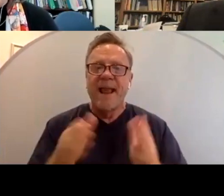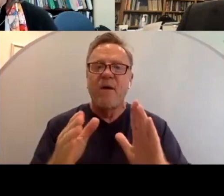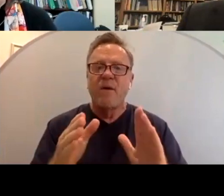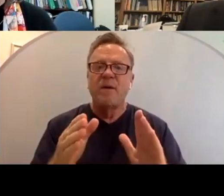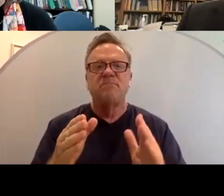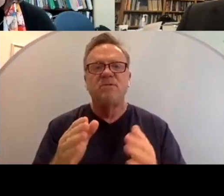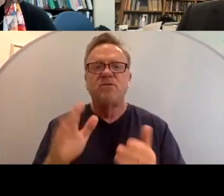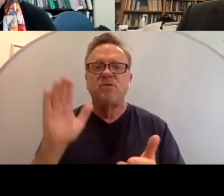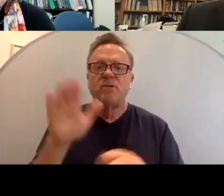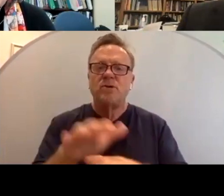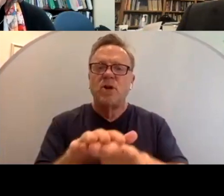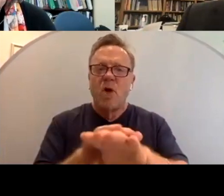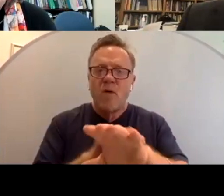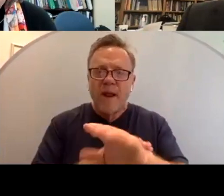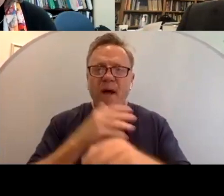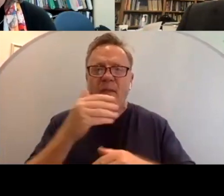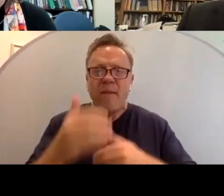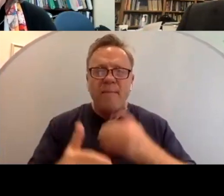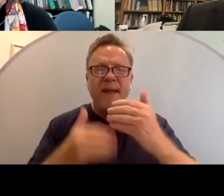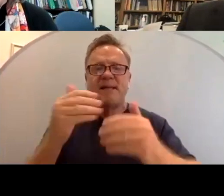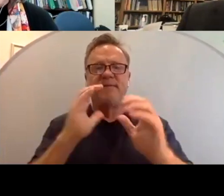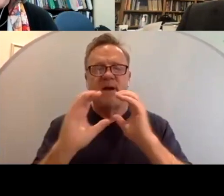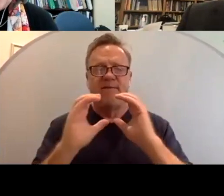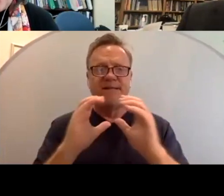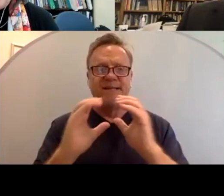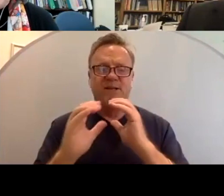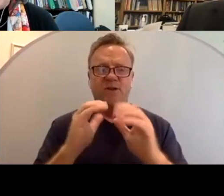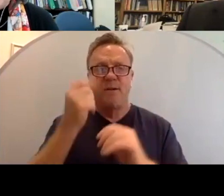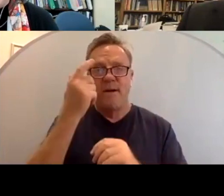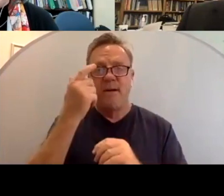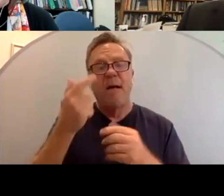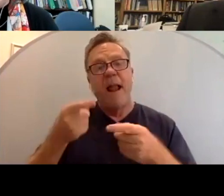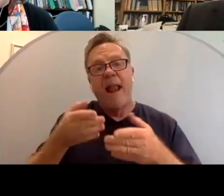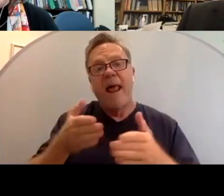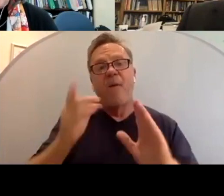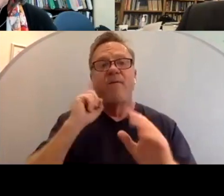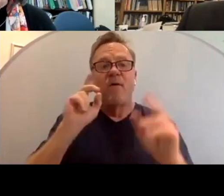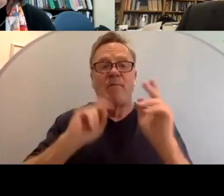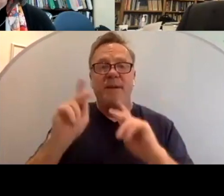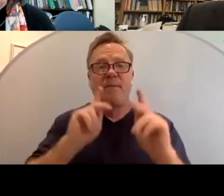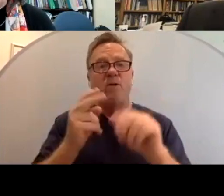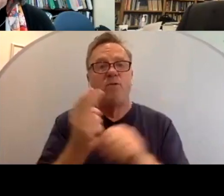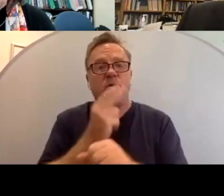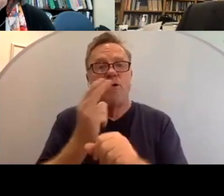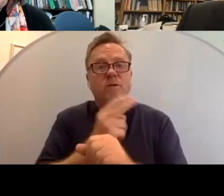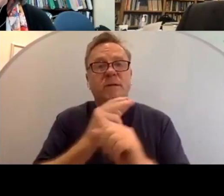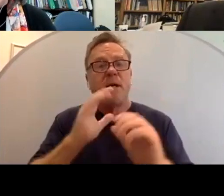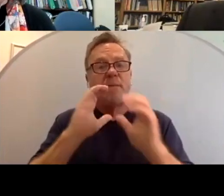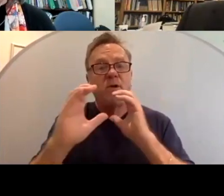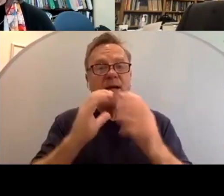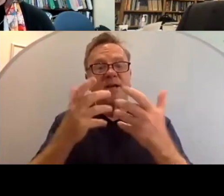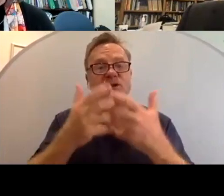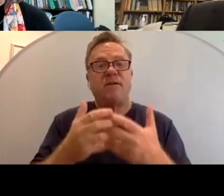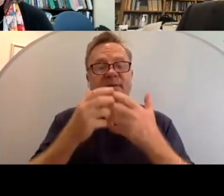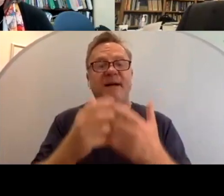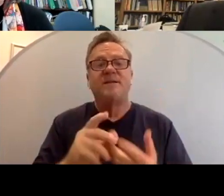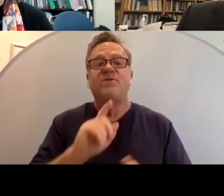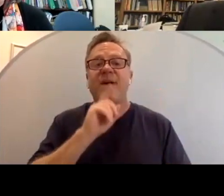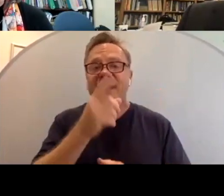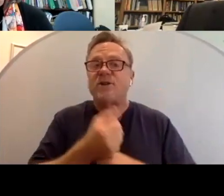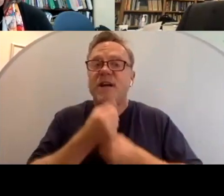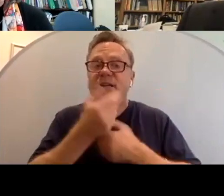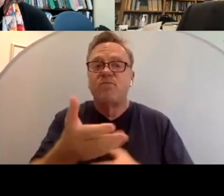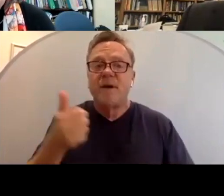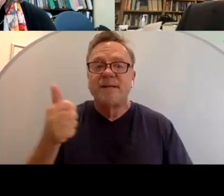down the pace of conversation. And because allowing for people who are using a communication device to actually express